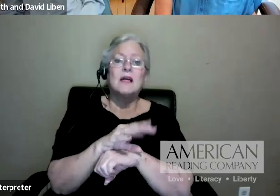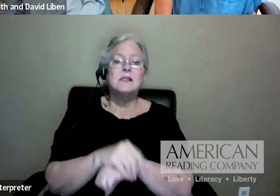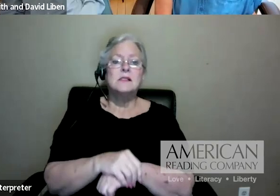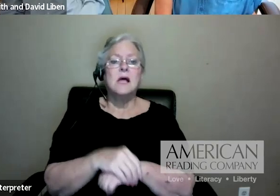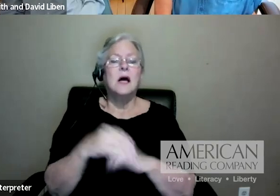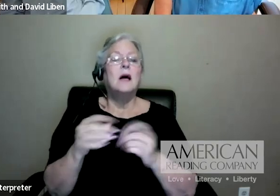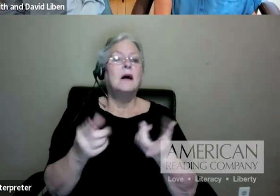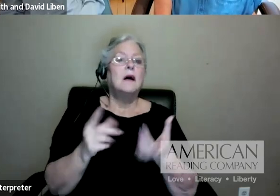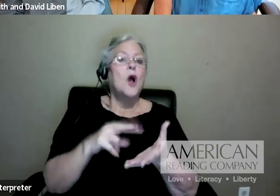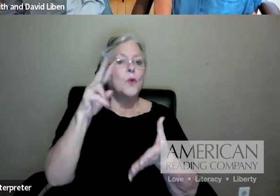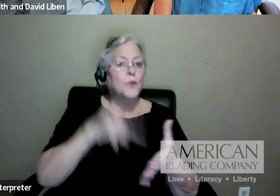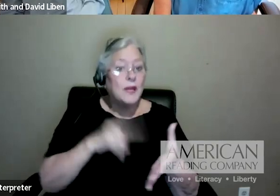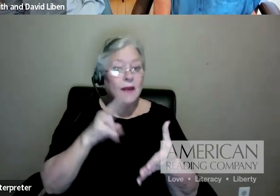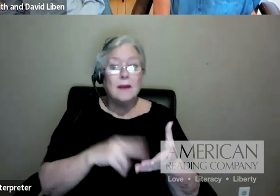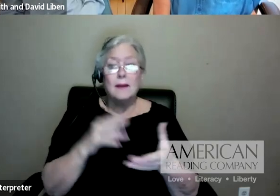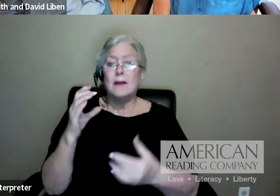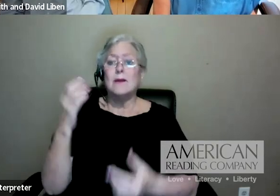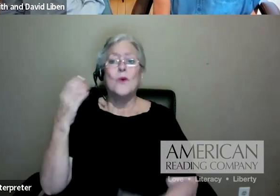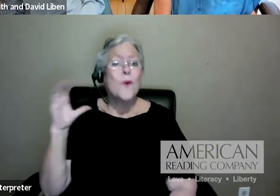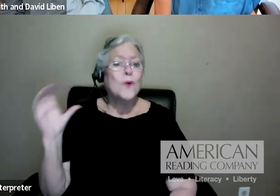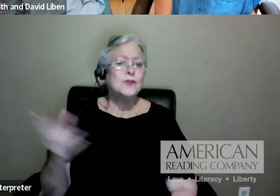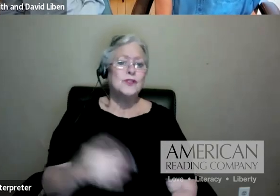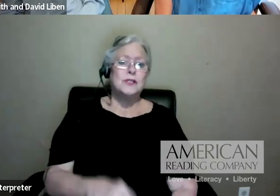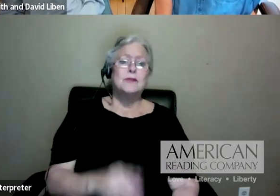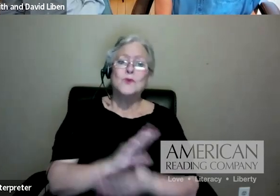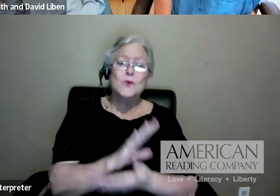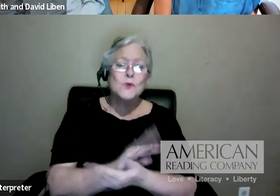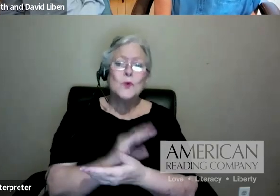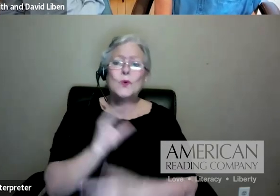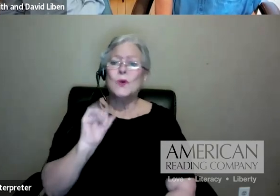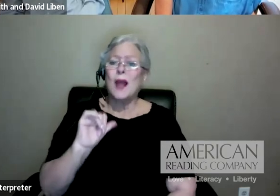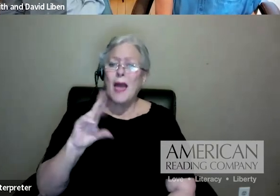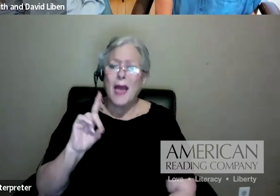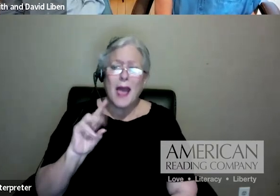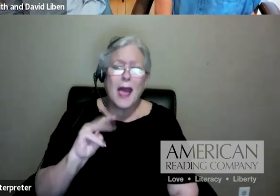administrators, folks who are on the front lines of this work.